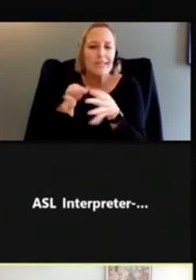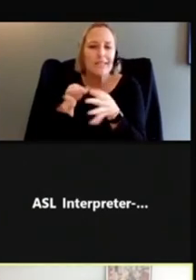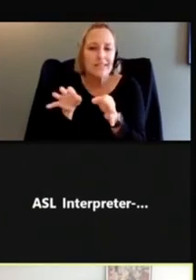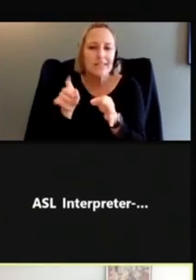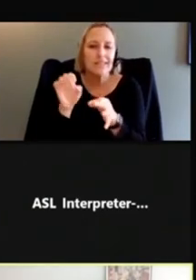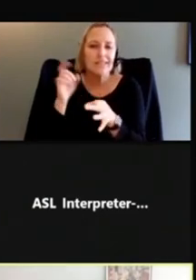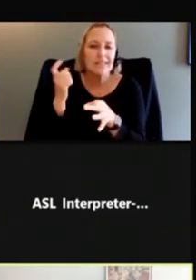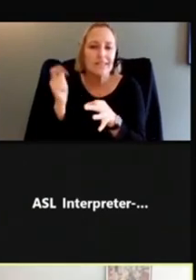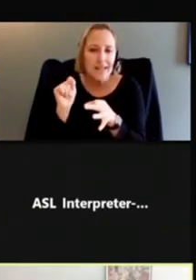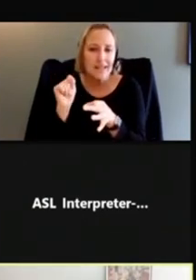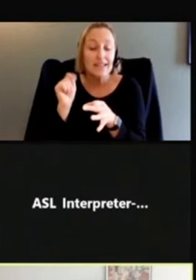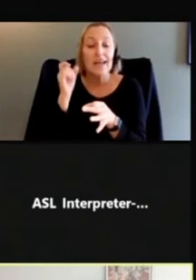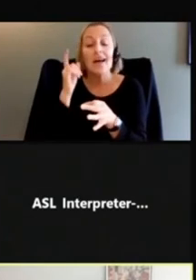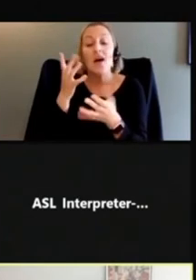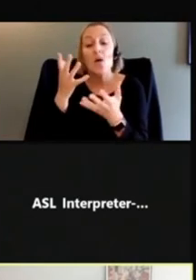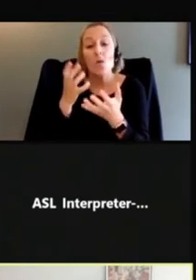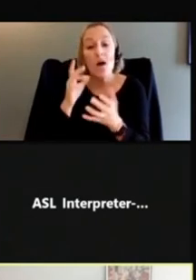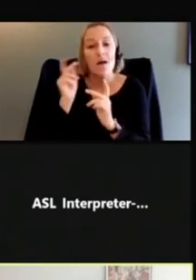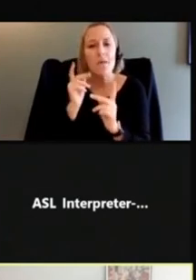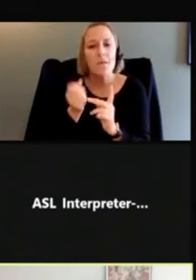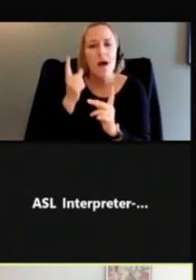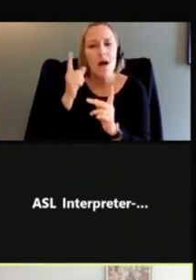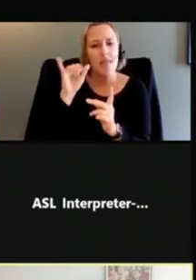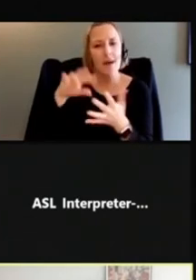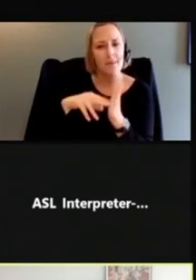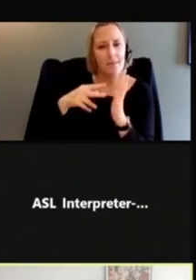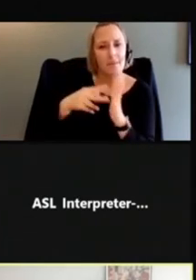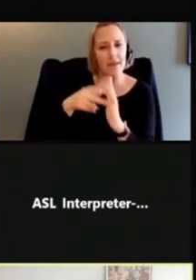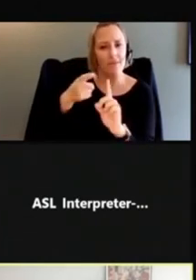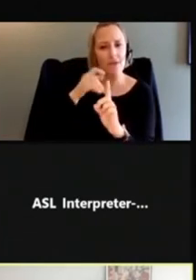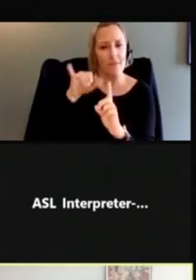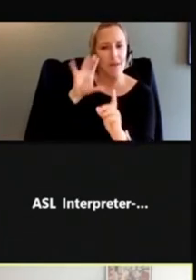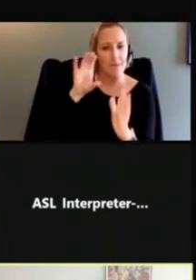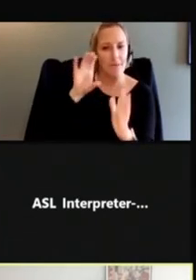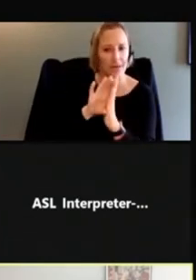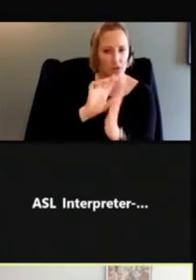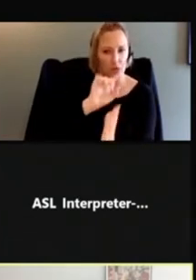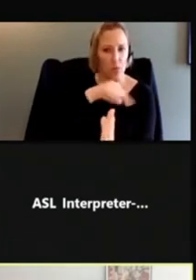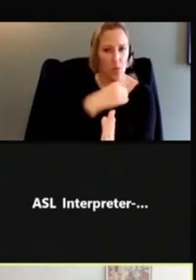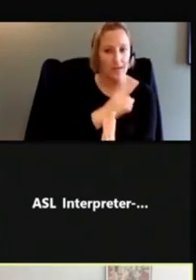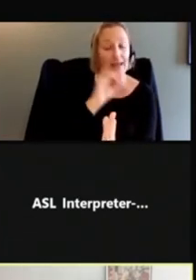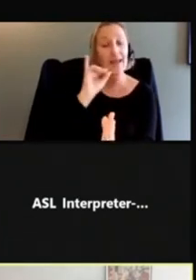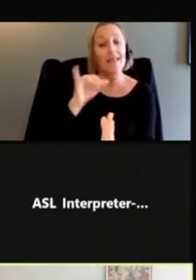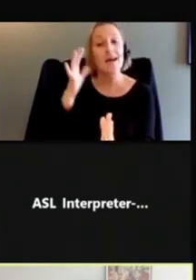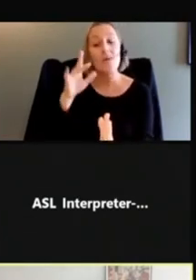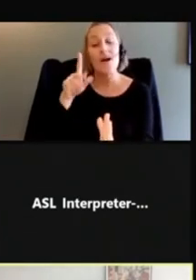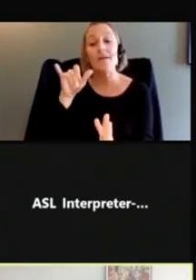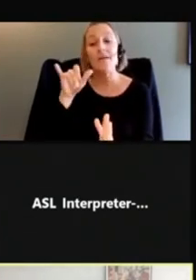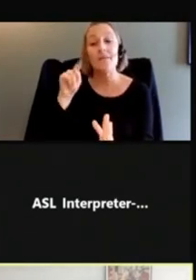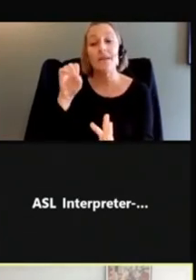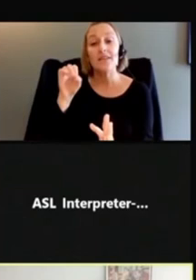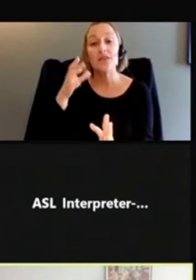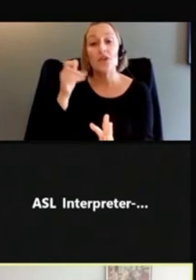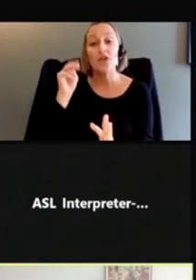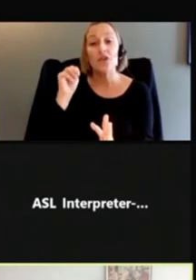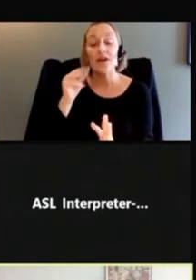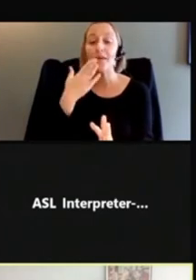your main meaning through the image itself. And that's what makes pictograms such a great tool for communicating with